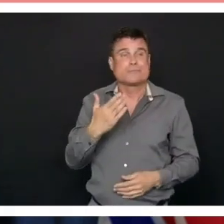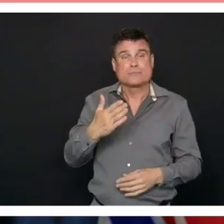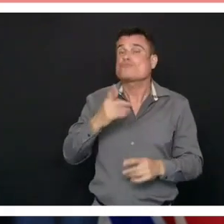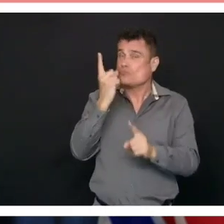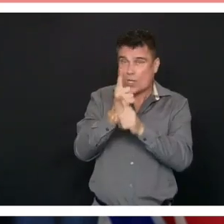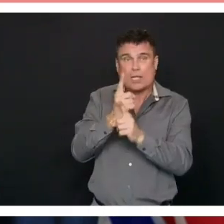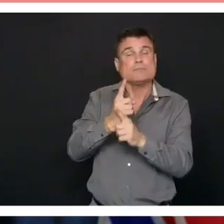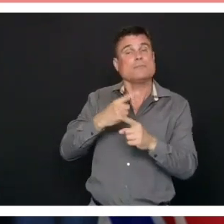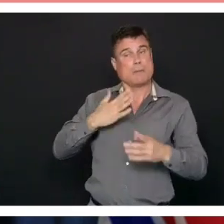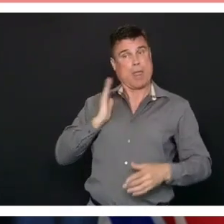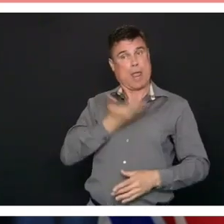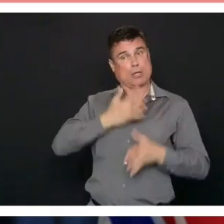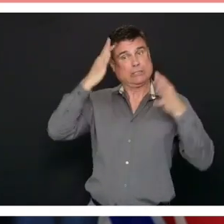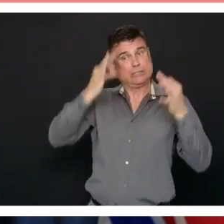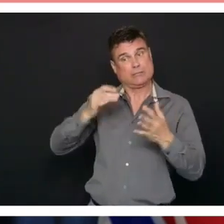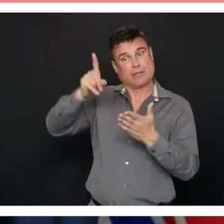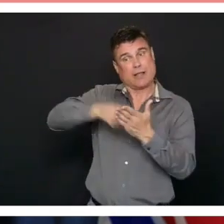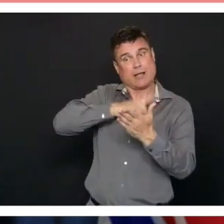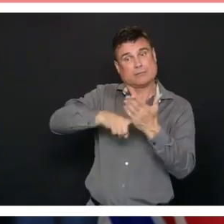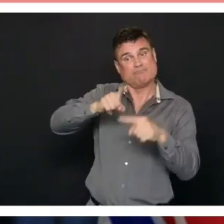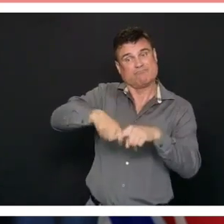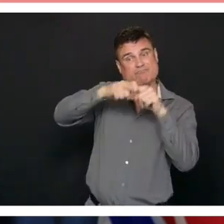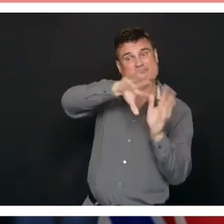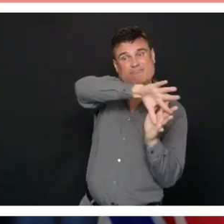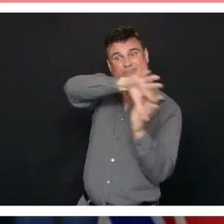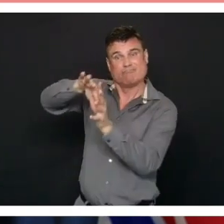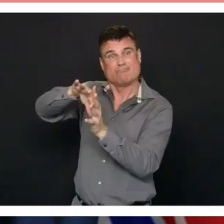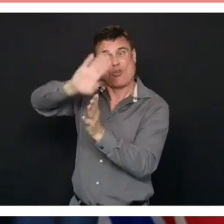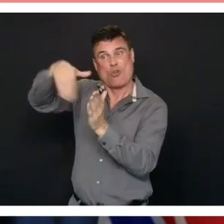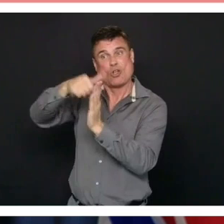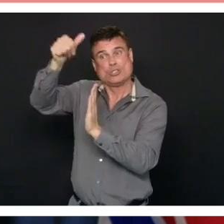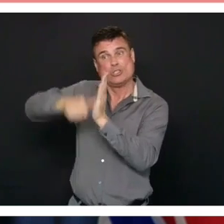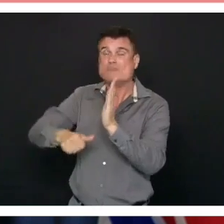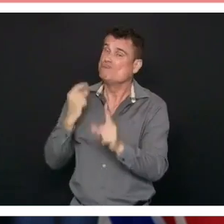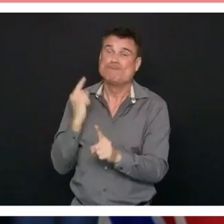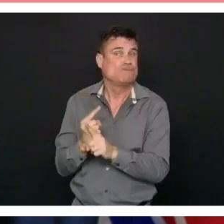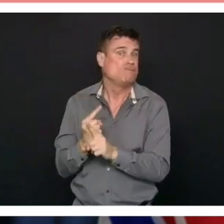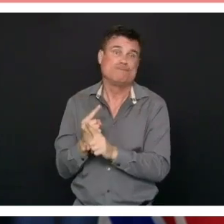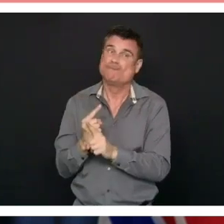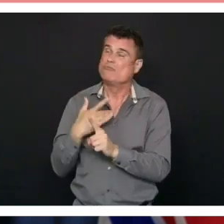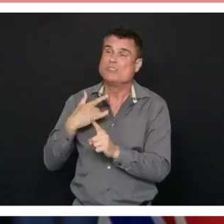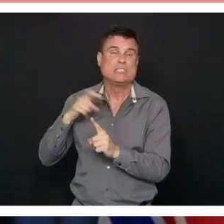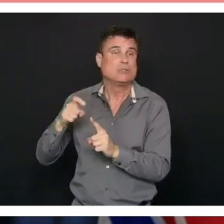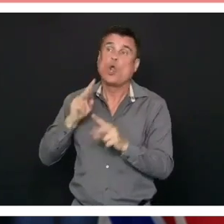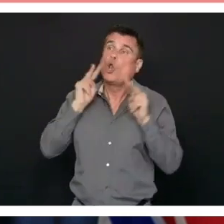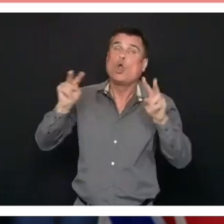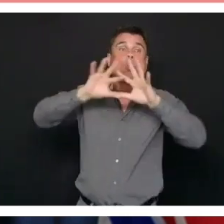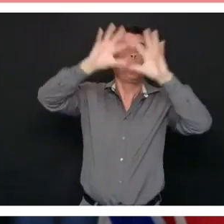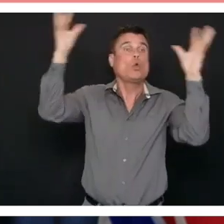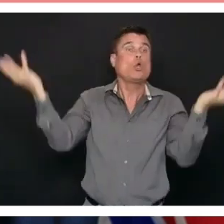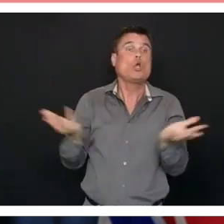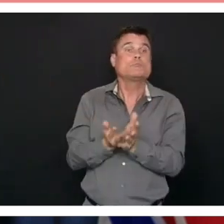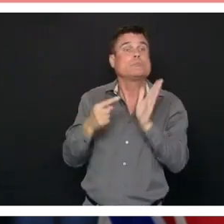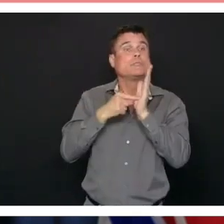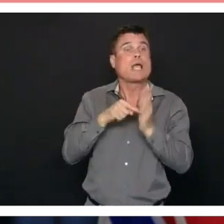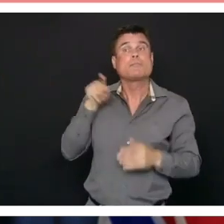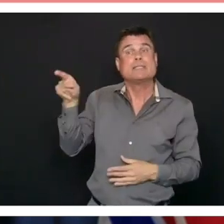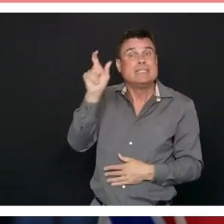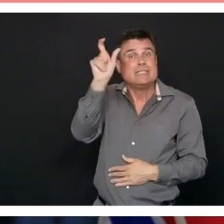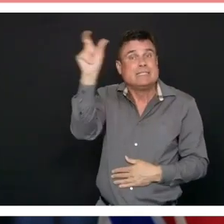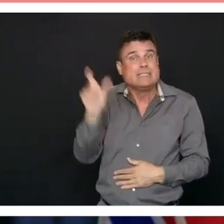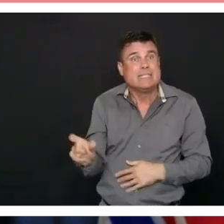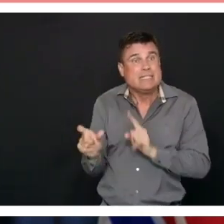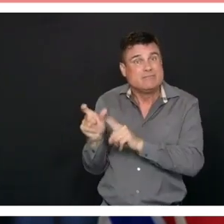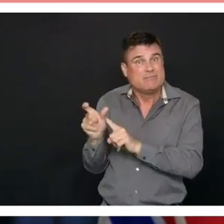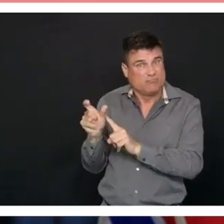about COVID-19 we saw images every day on television about what had gone on in Italy we were working in the healthcare system and what this